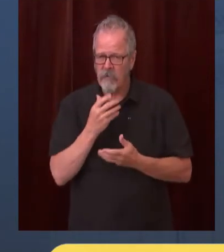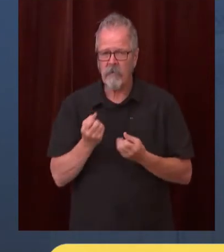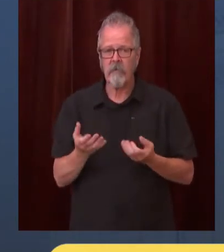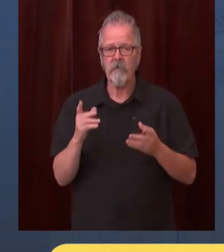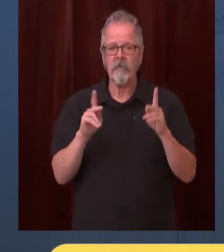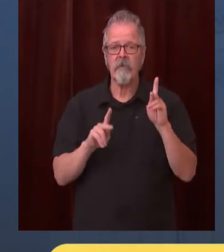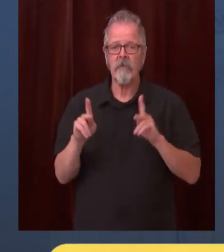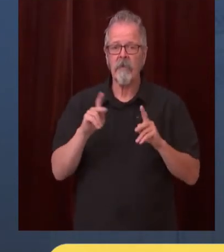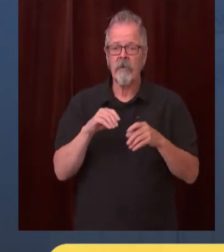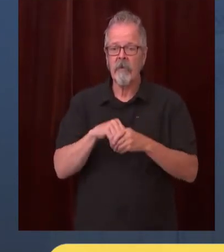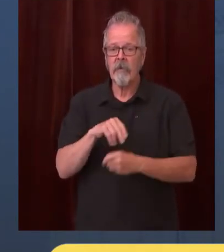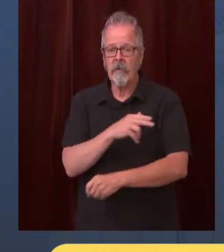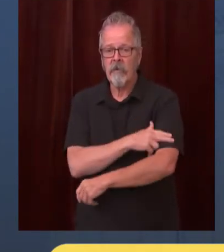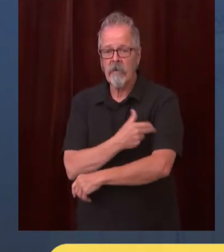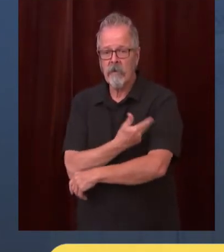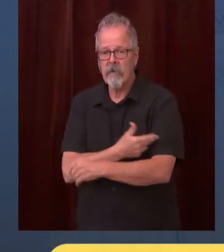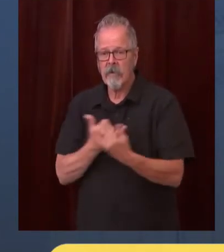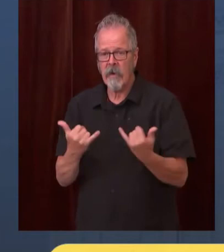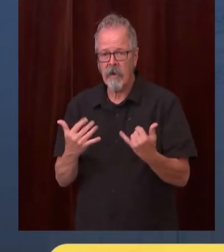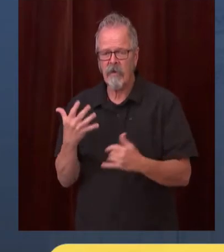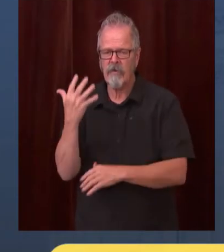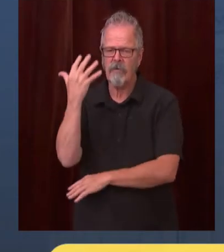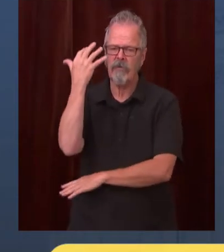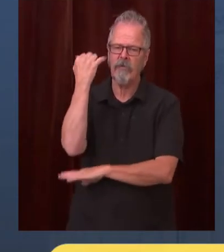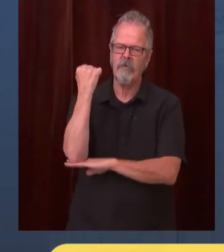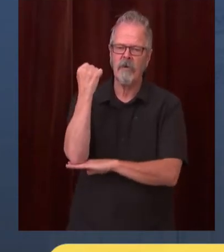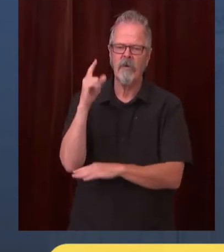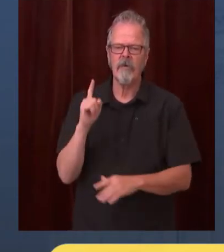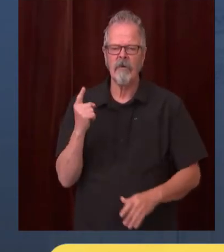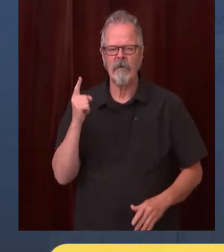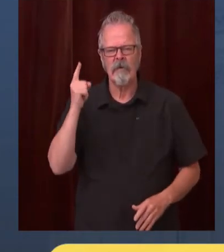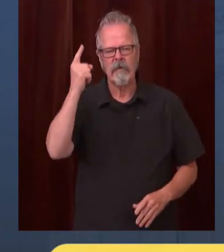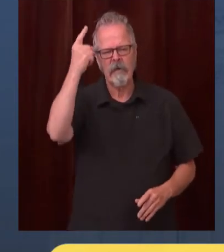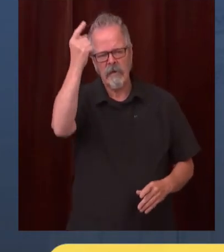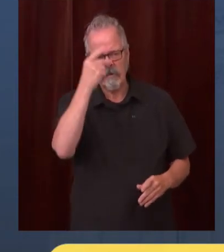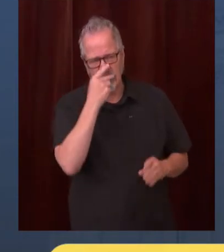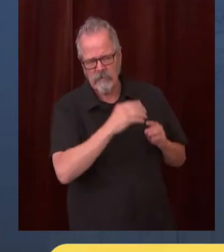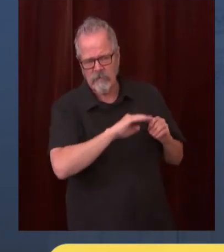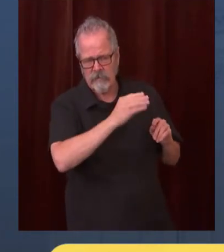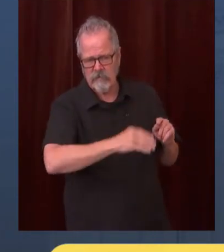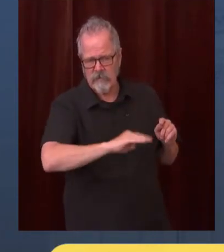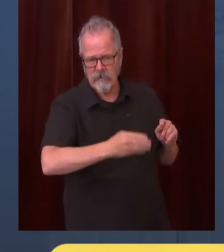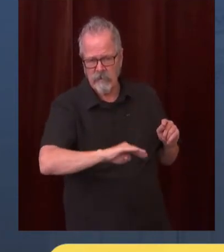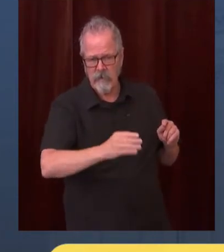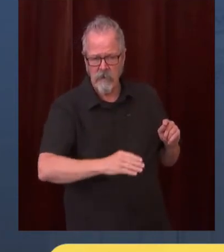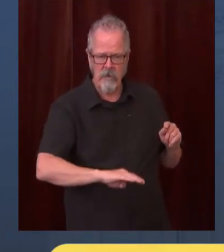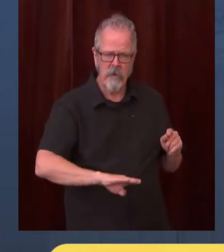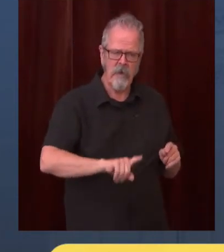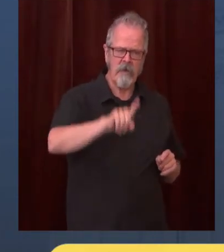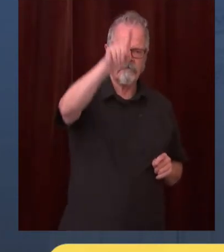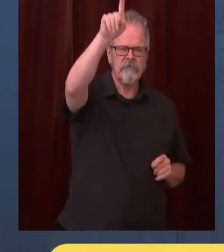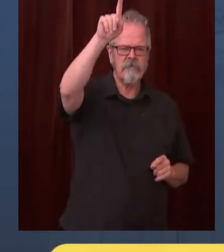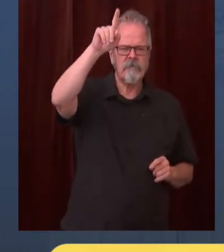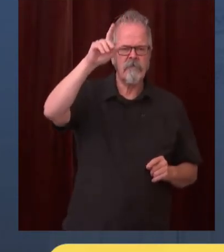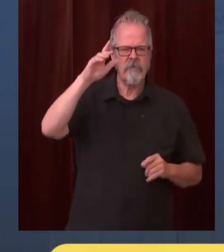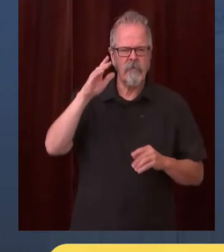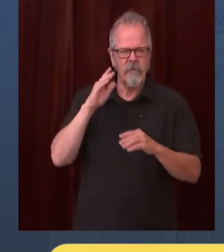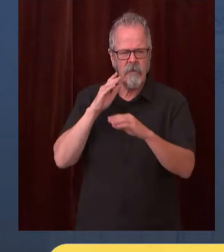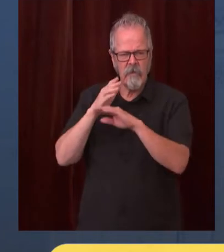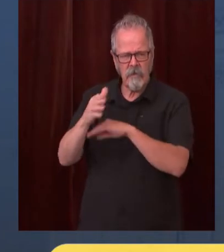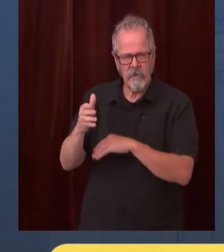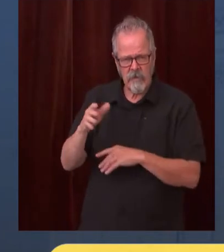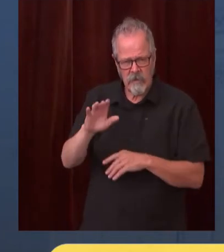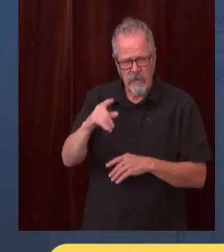highest level ever during this pandemic i'll just pause for a second and think about what that means